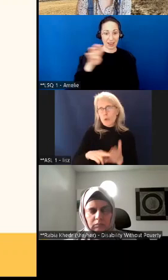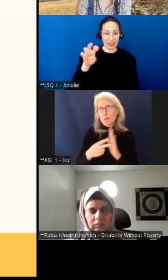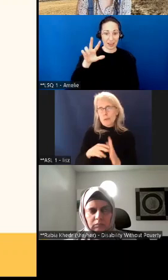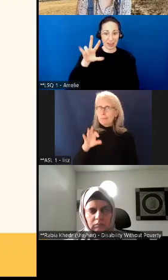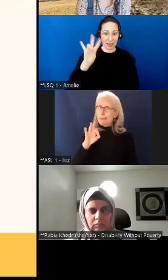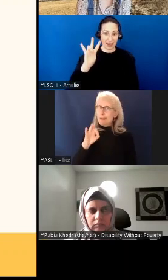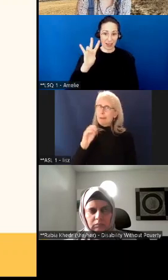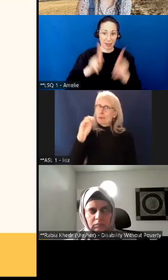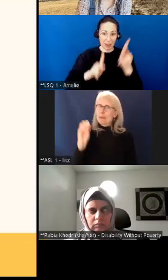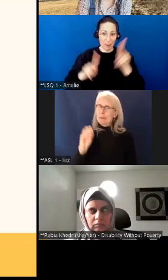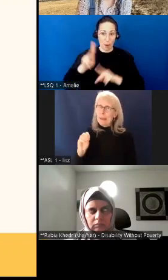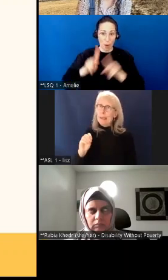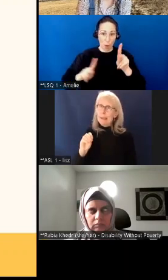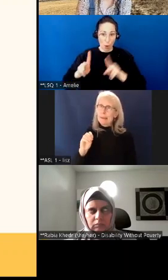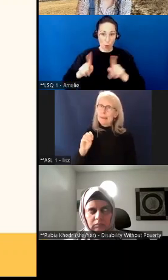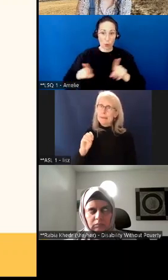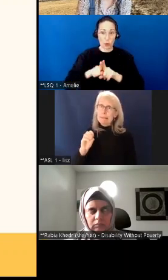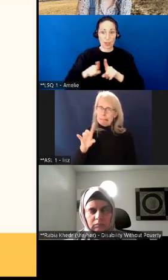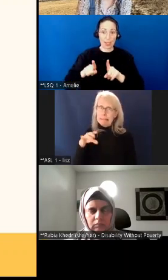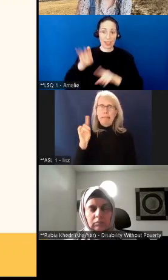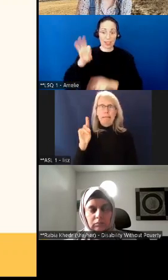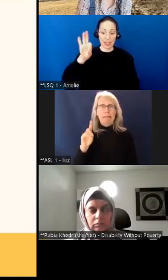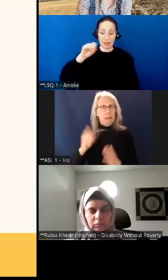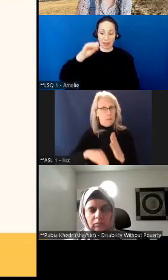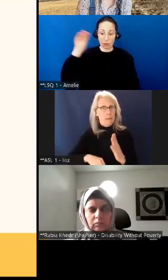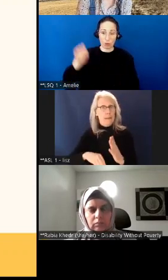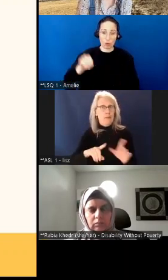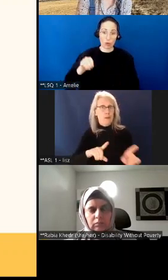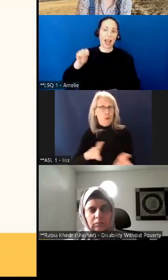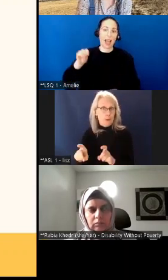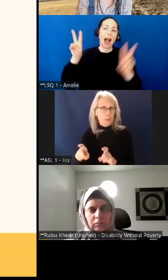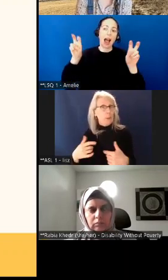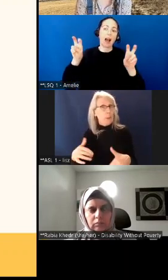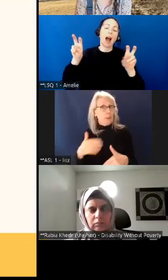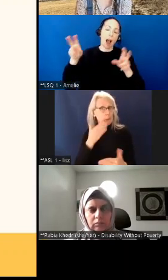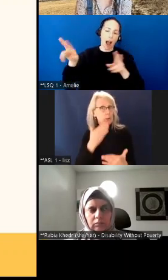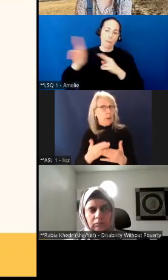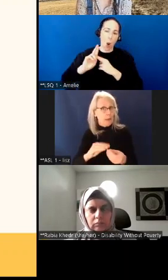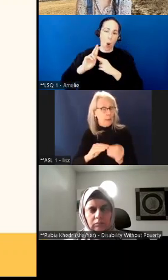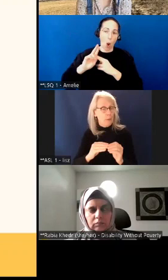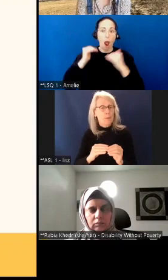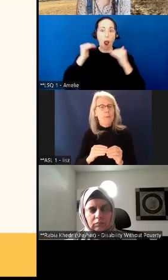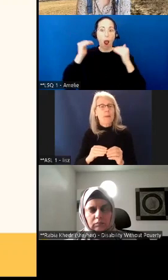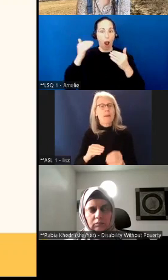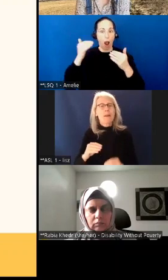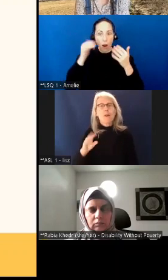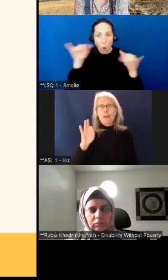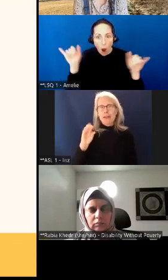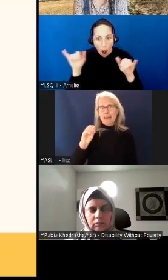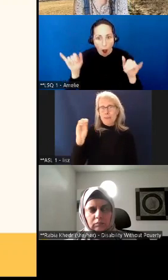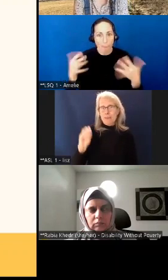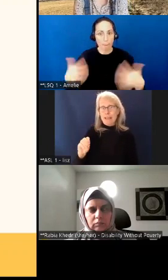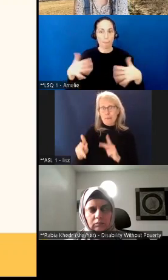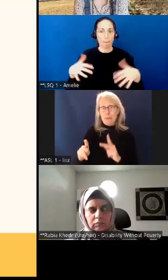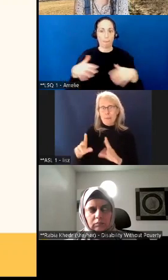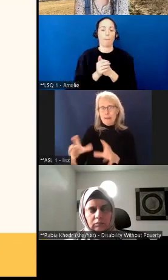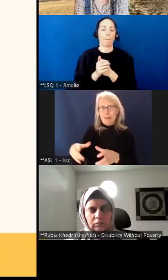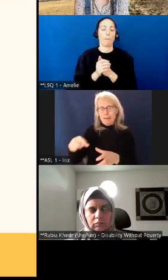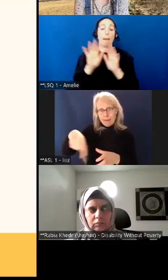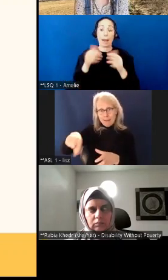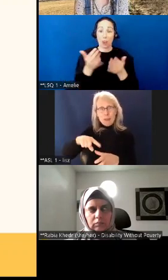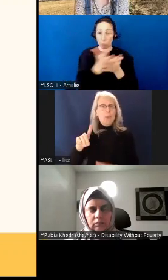completion rate, which is incredibly high. Out of that, 90% of people were disabled